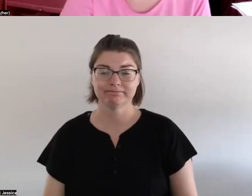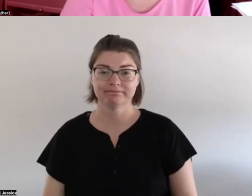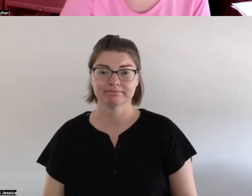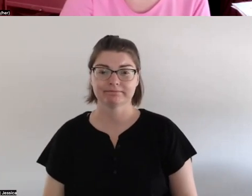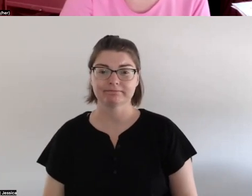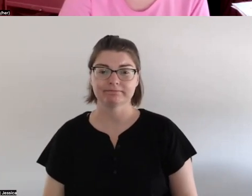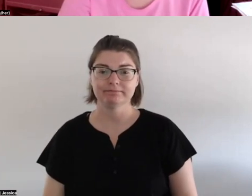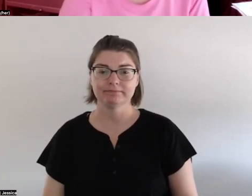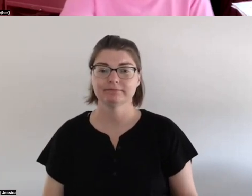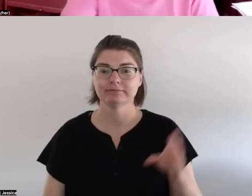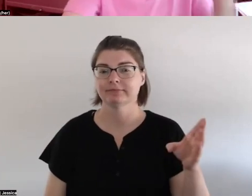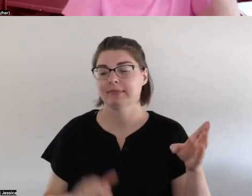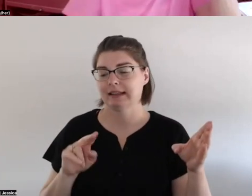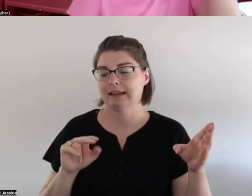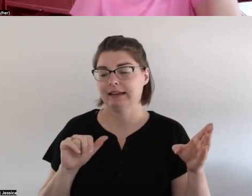thank you